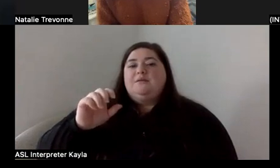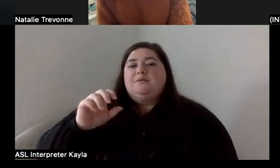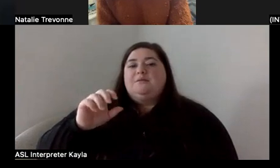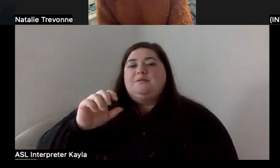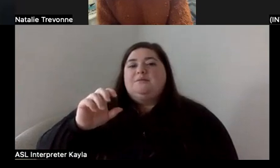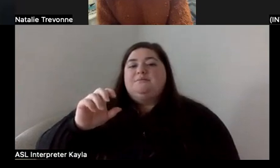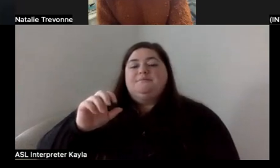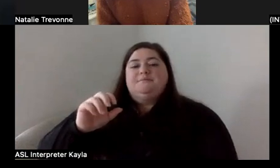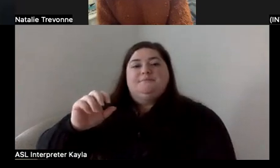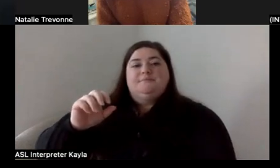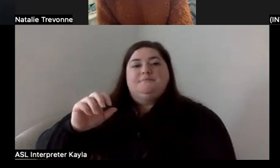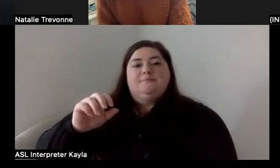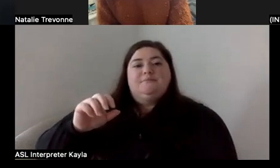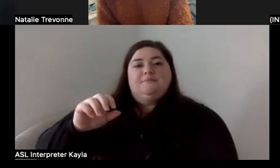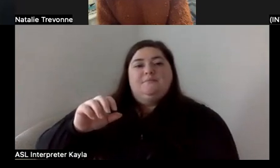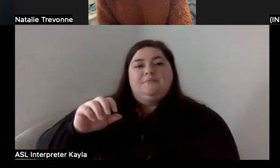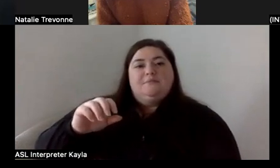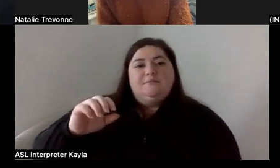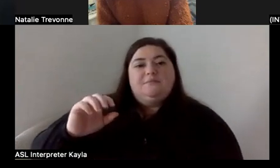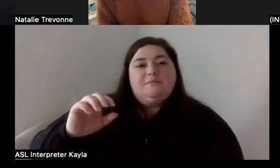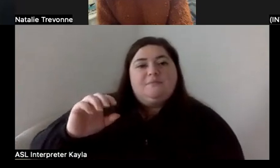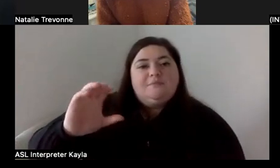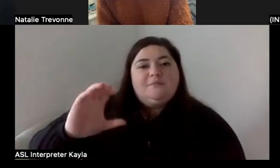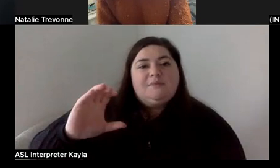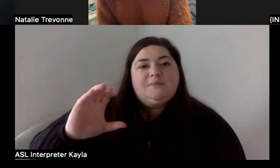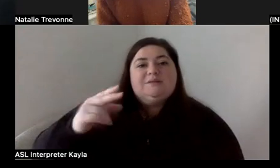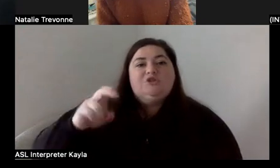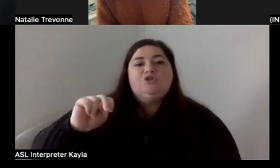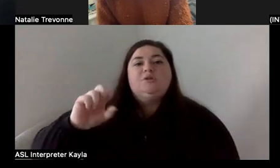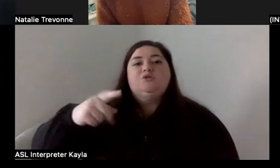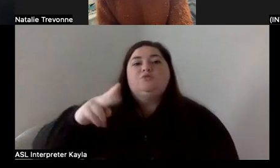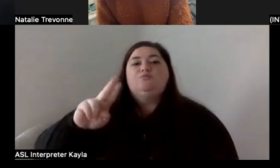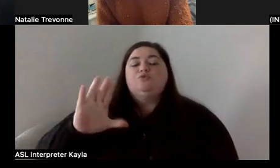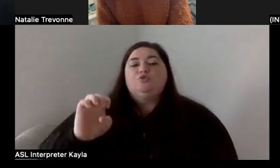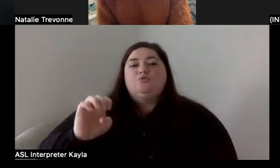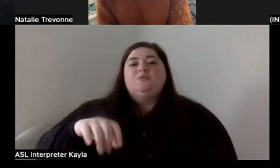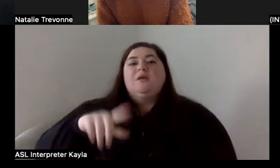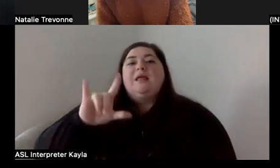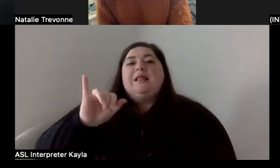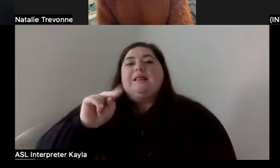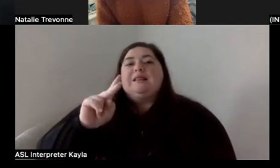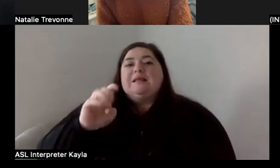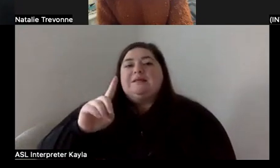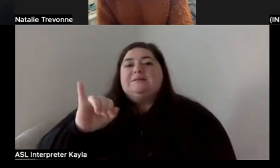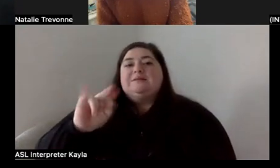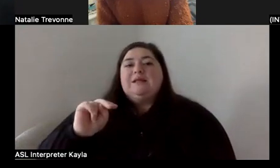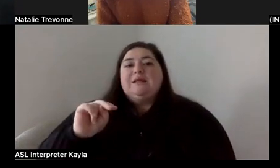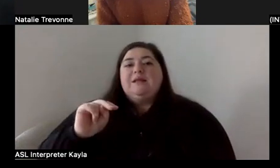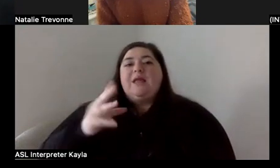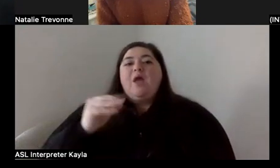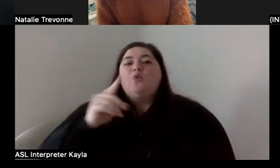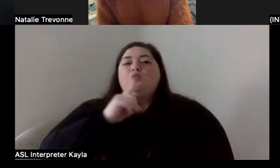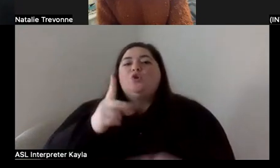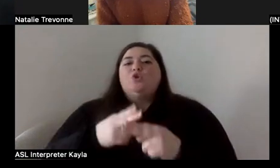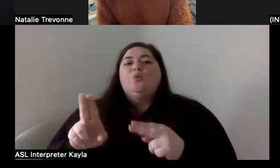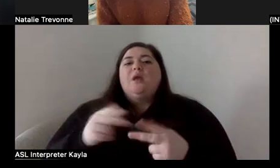And also on LinkedIn and Facebook and also just real quick want to say as